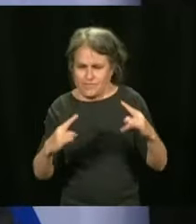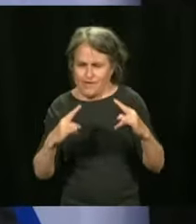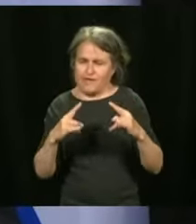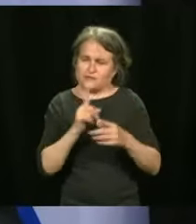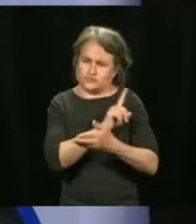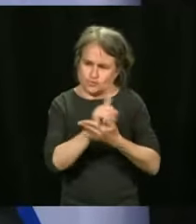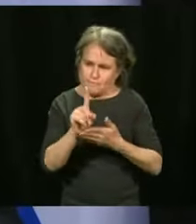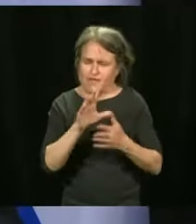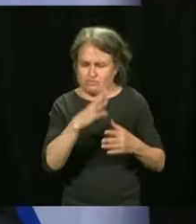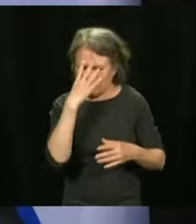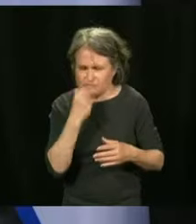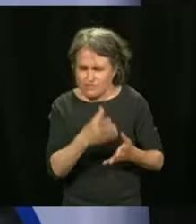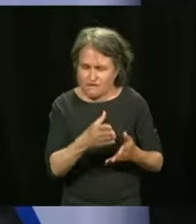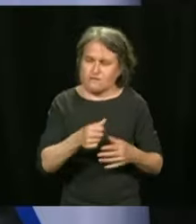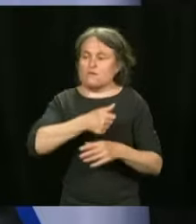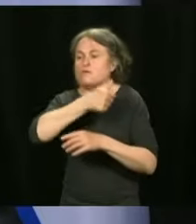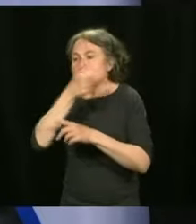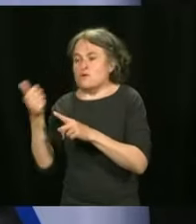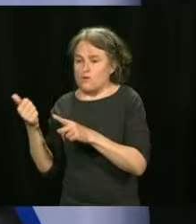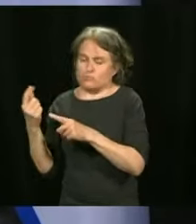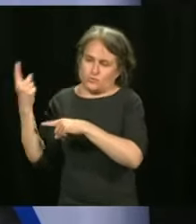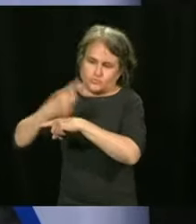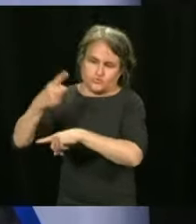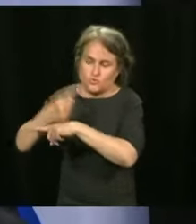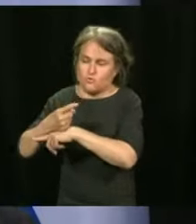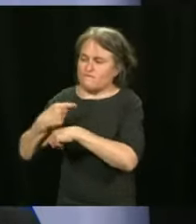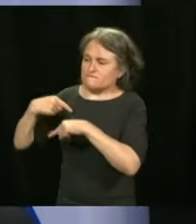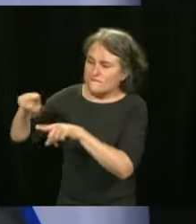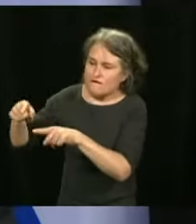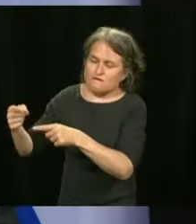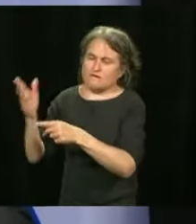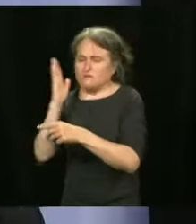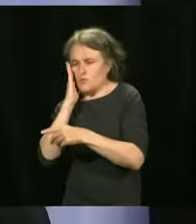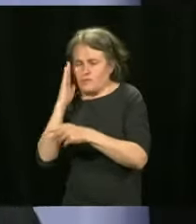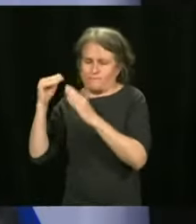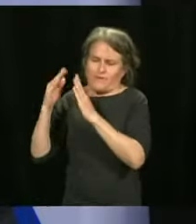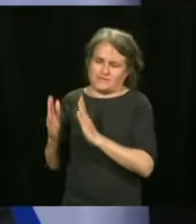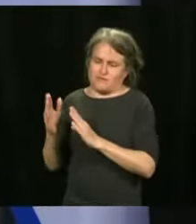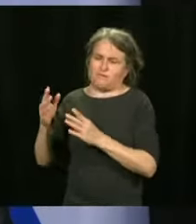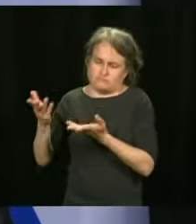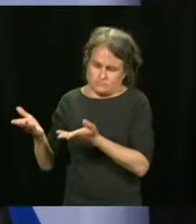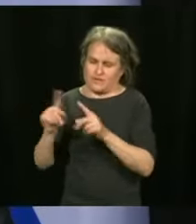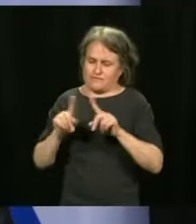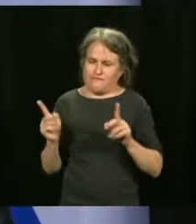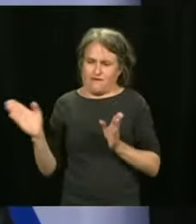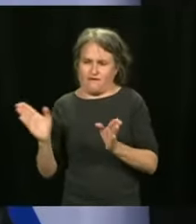But we got these clarifications over the past few hours. And Dr. Ruda, did you want to mention this?